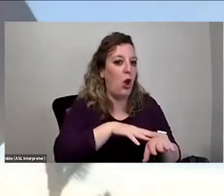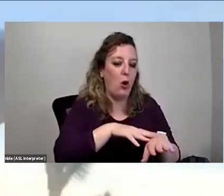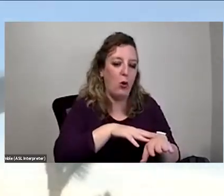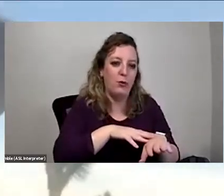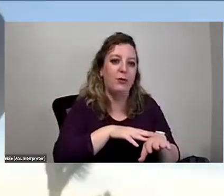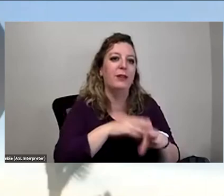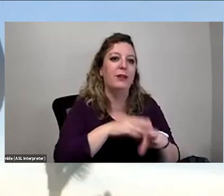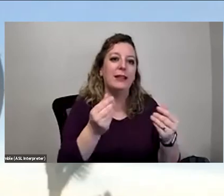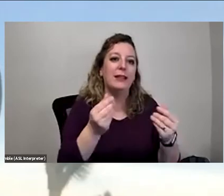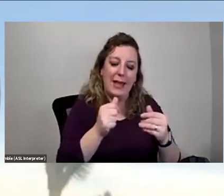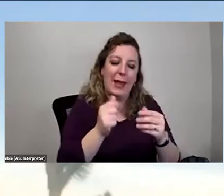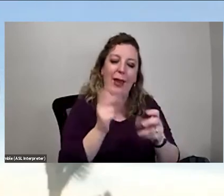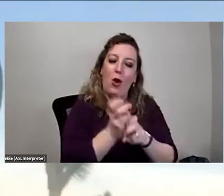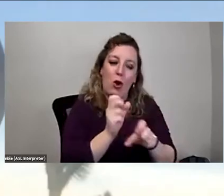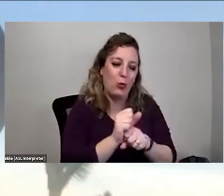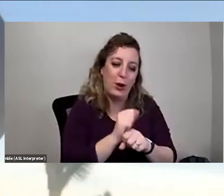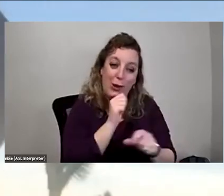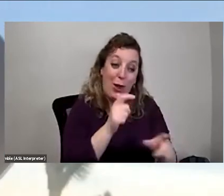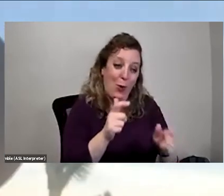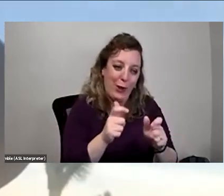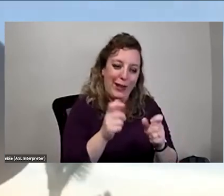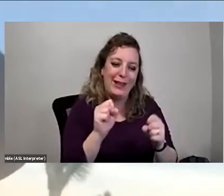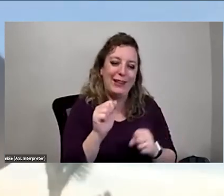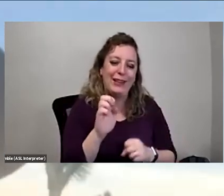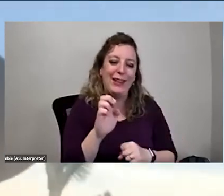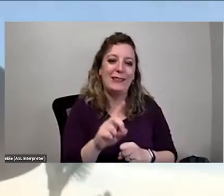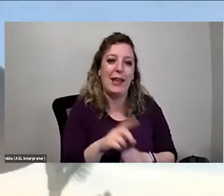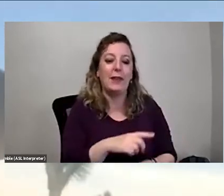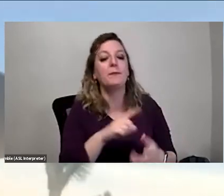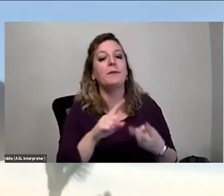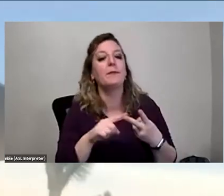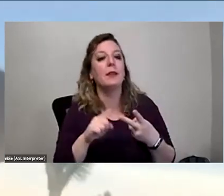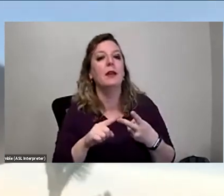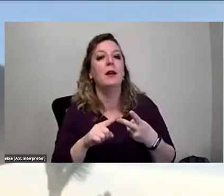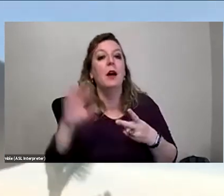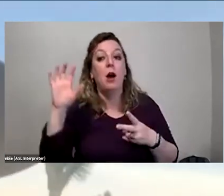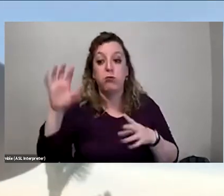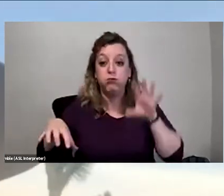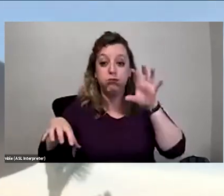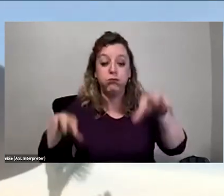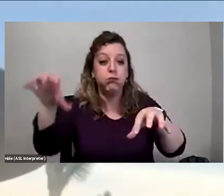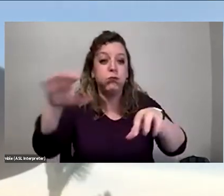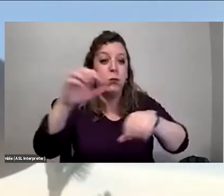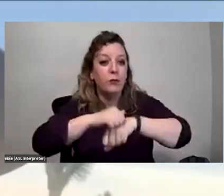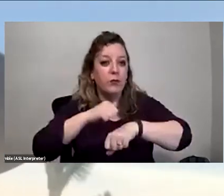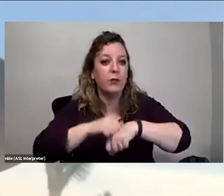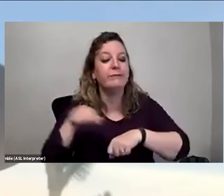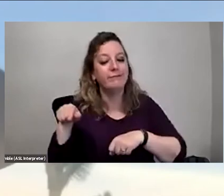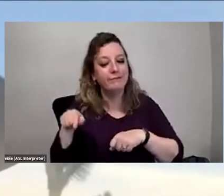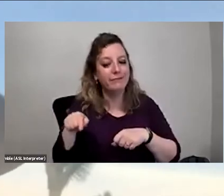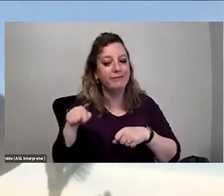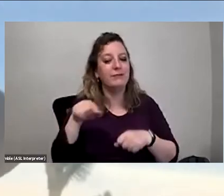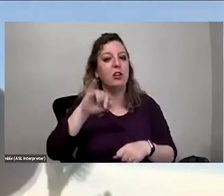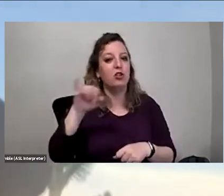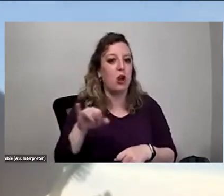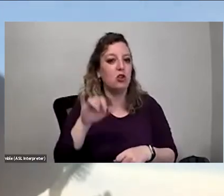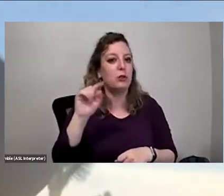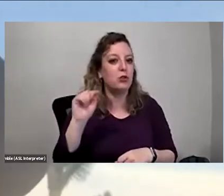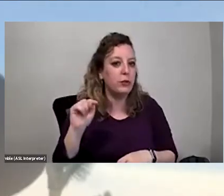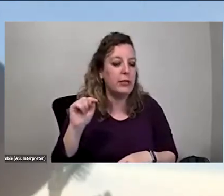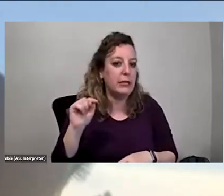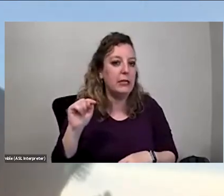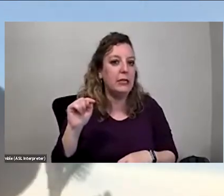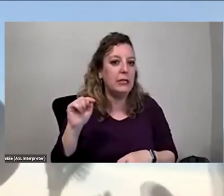hard work. Um, the boulders. Okay. Joshua Tree National Park is pretty famous for these kind of like